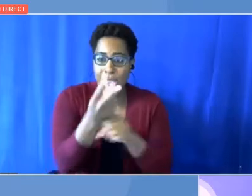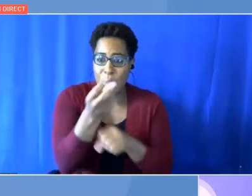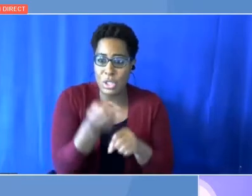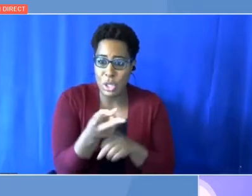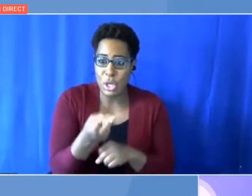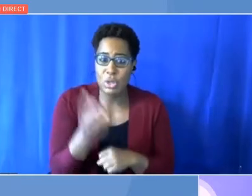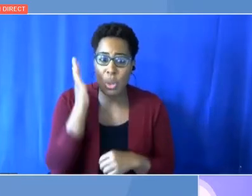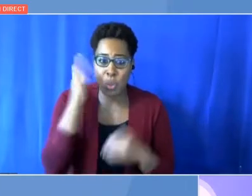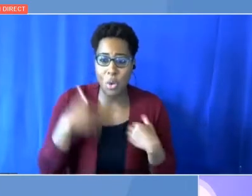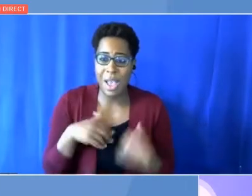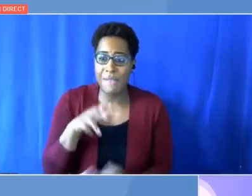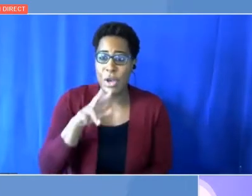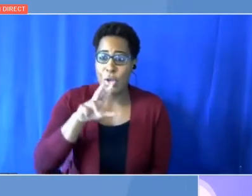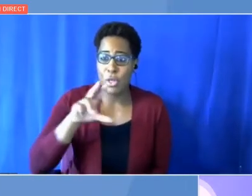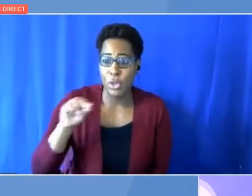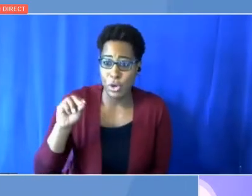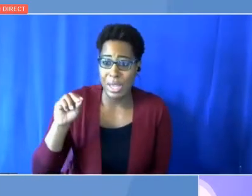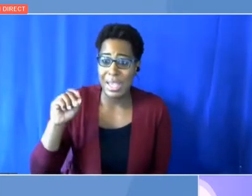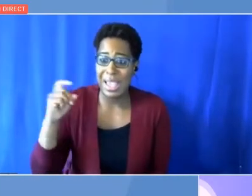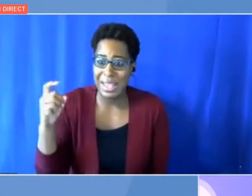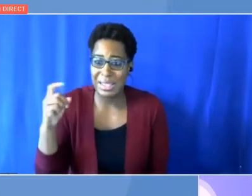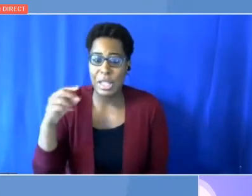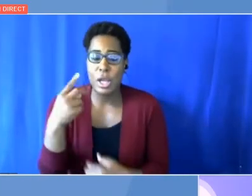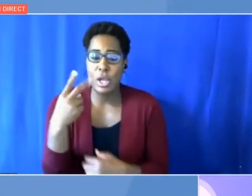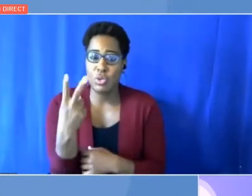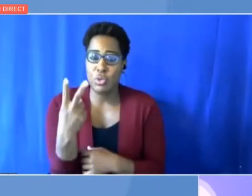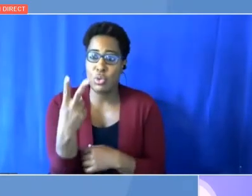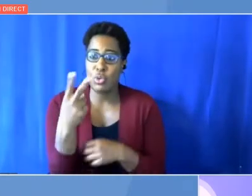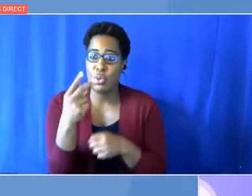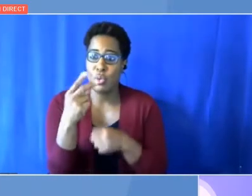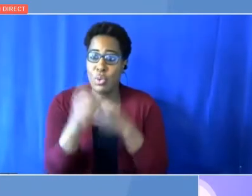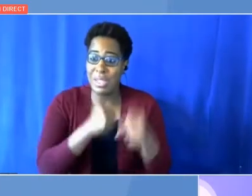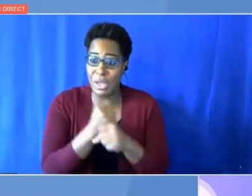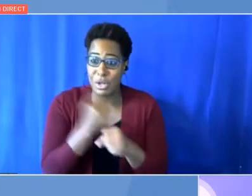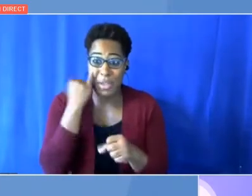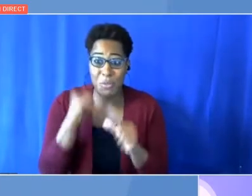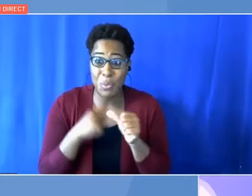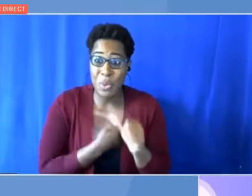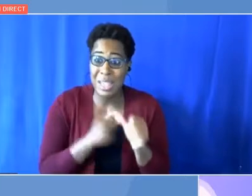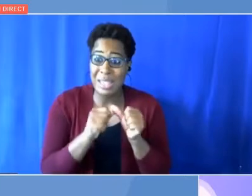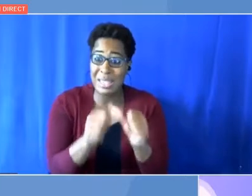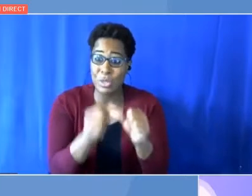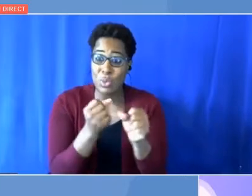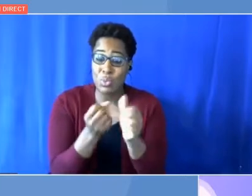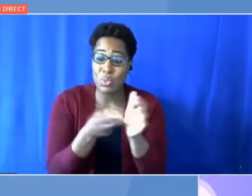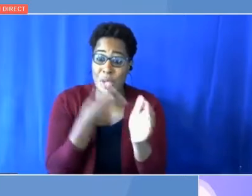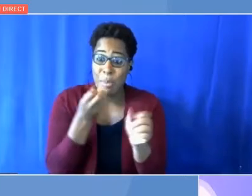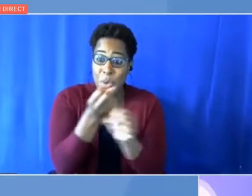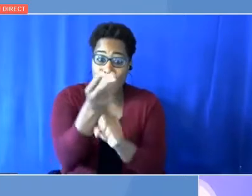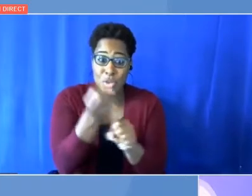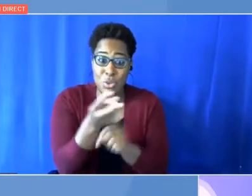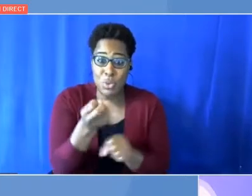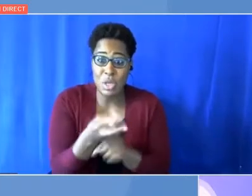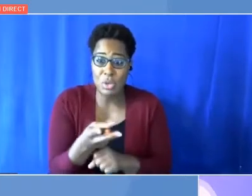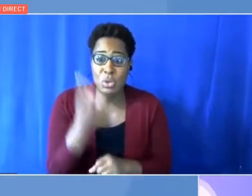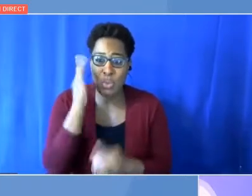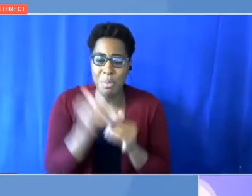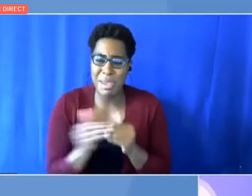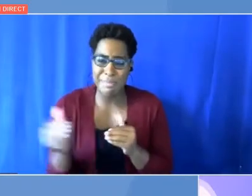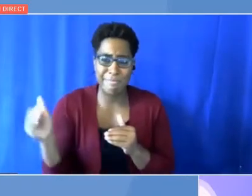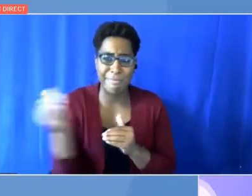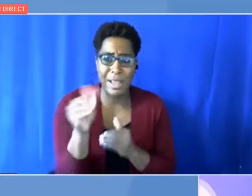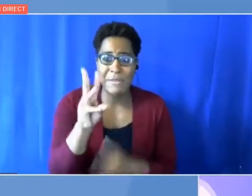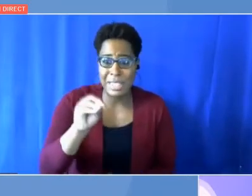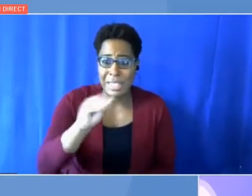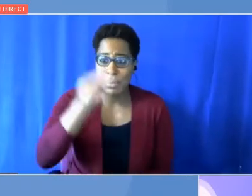10 years. So we're at 10%. You keep that more than doubling every two years. We'll be way ahead of 50% by 2030. I'll take a wager, Fatih, that